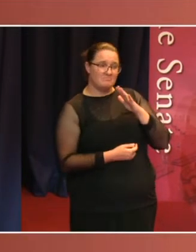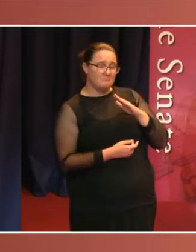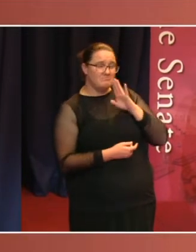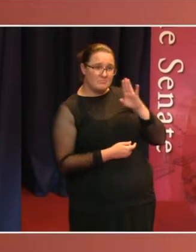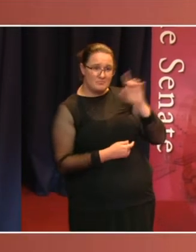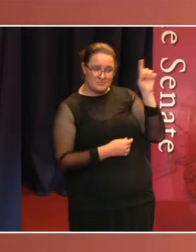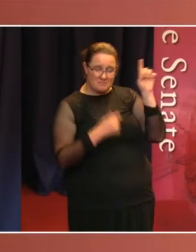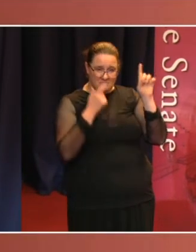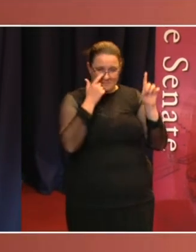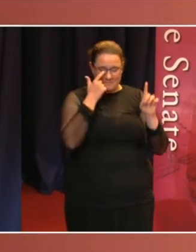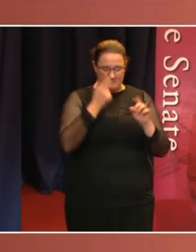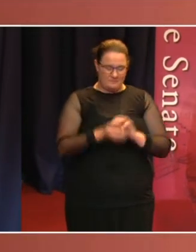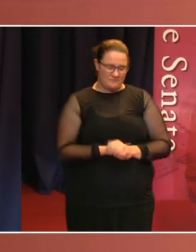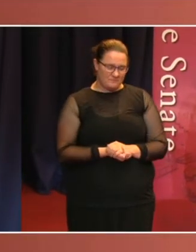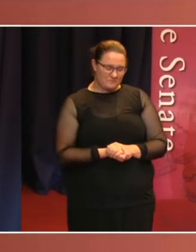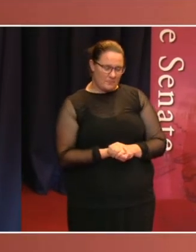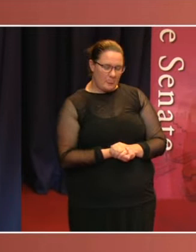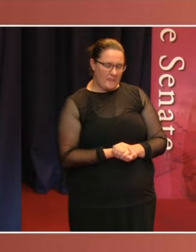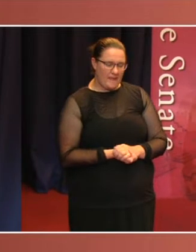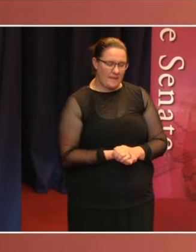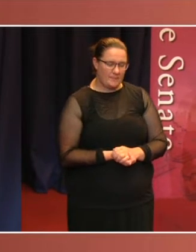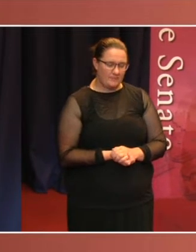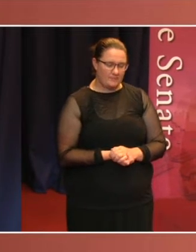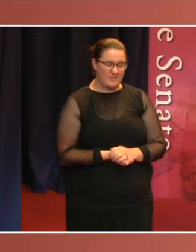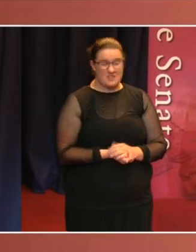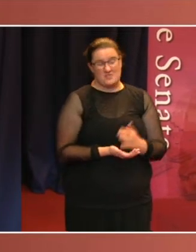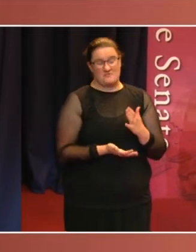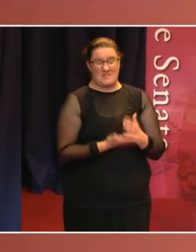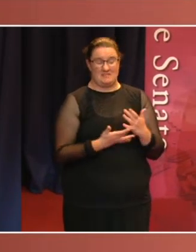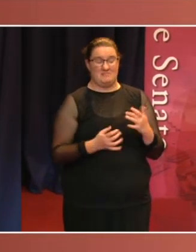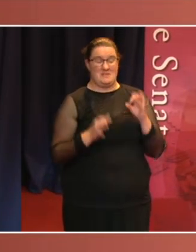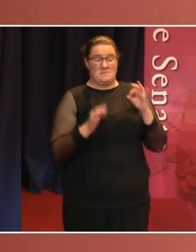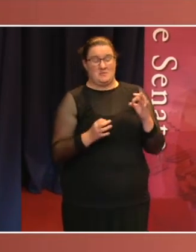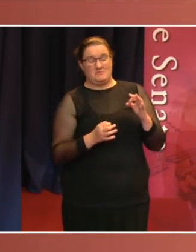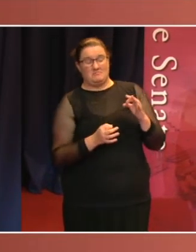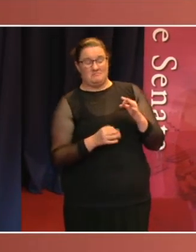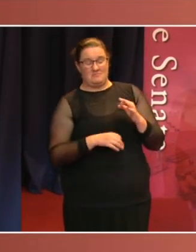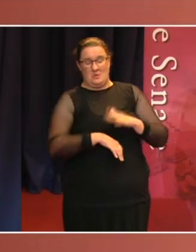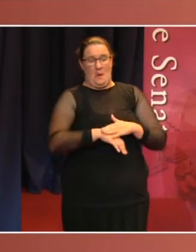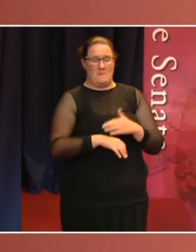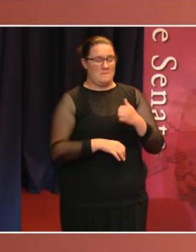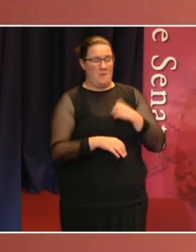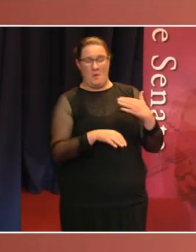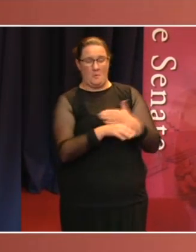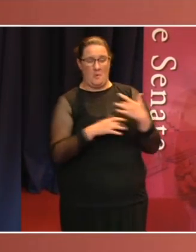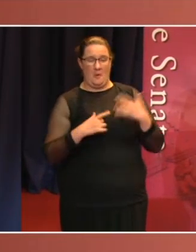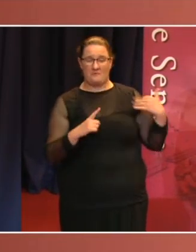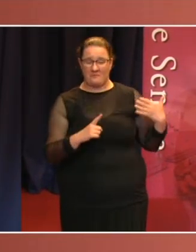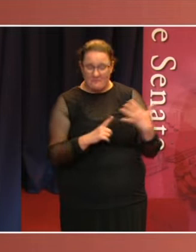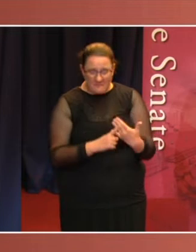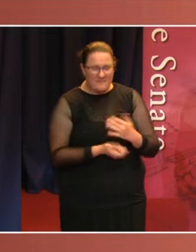series and, if you indulge me for a moment, a career highlight, actually, as somebody who has recognised